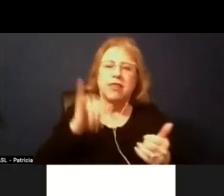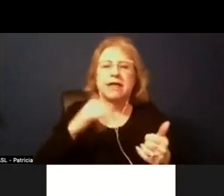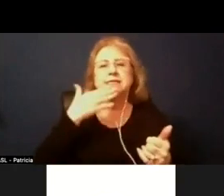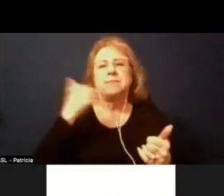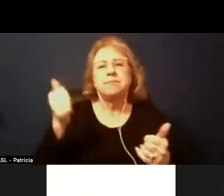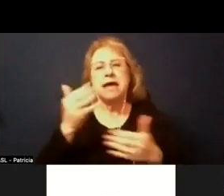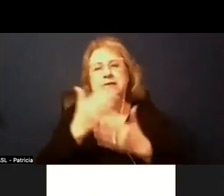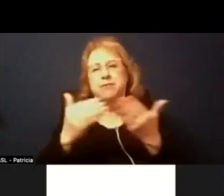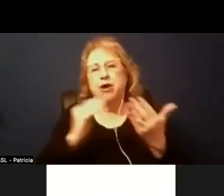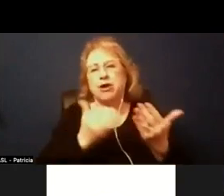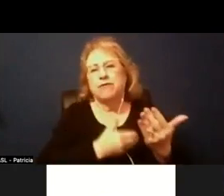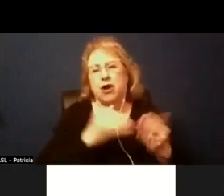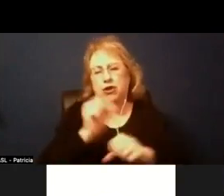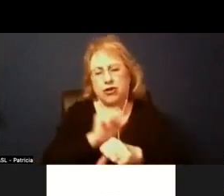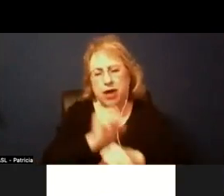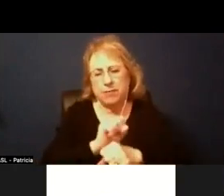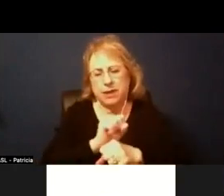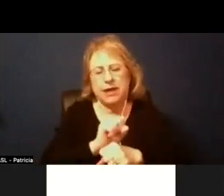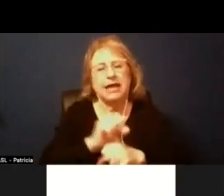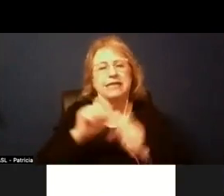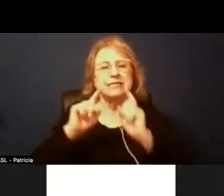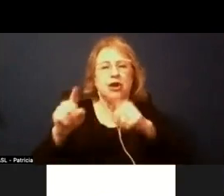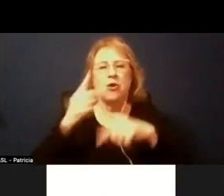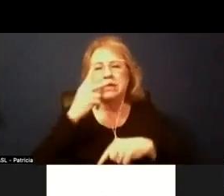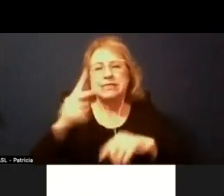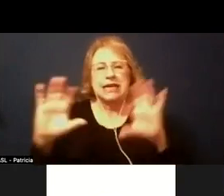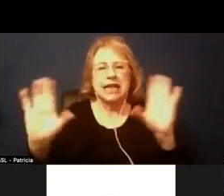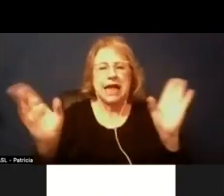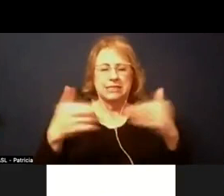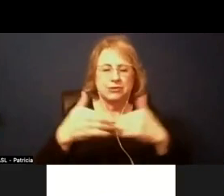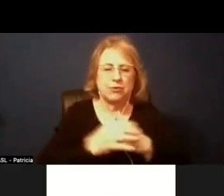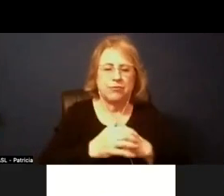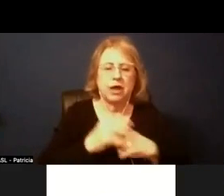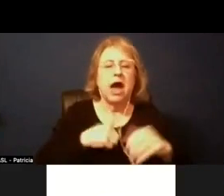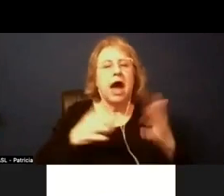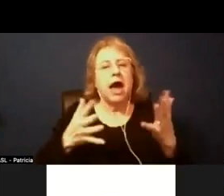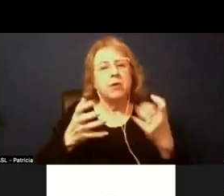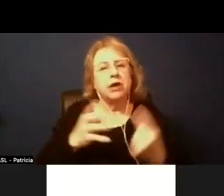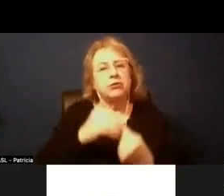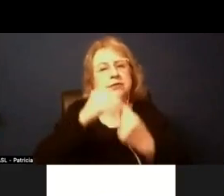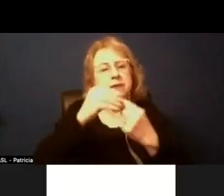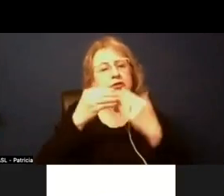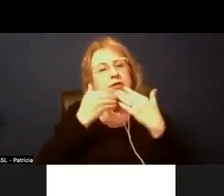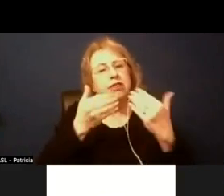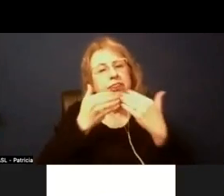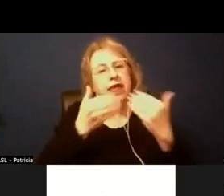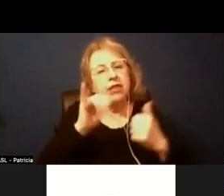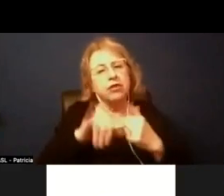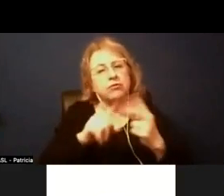being here on the board is to actually go and see the classrooms um i especially want to thank them because um from